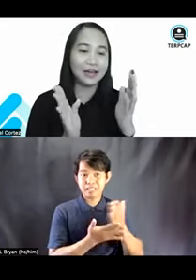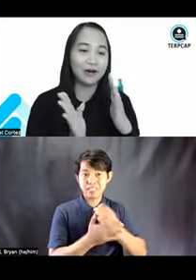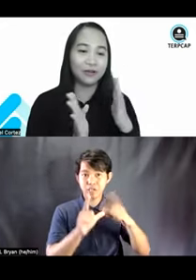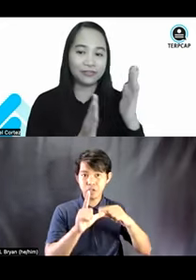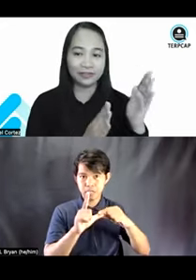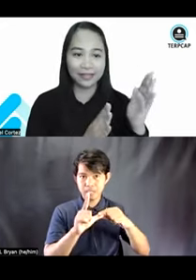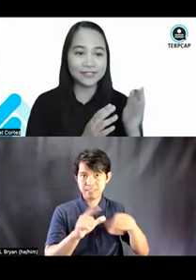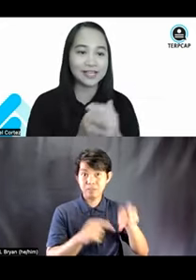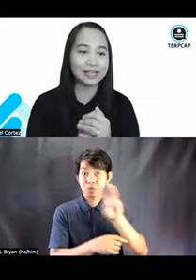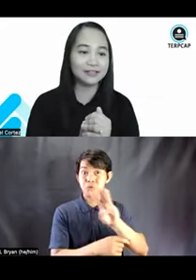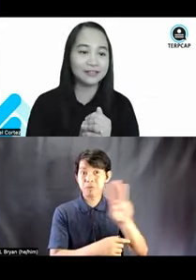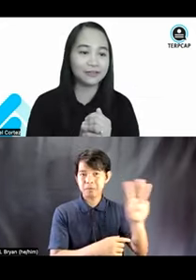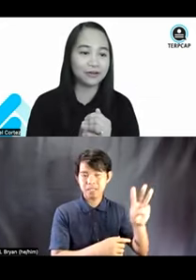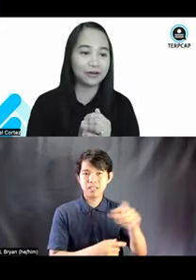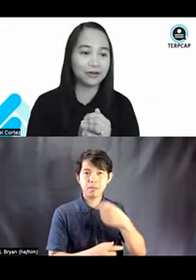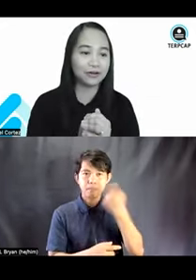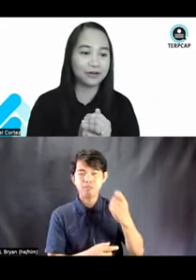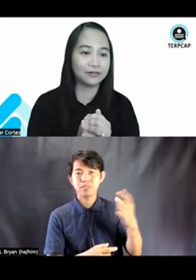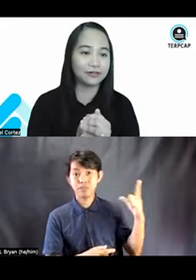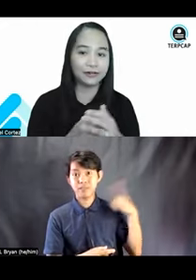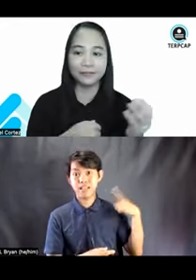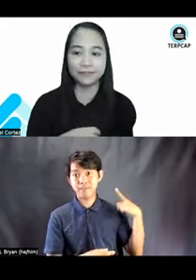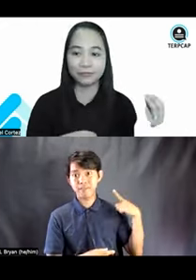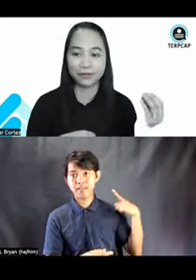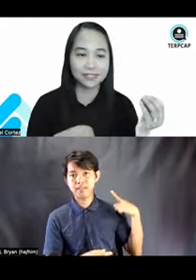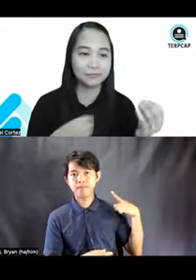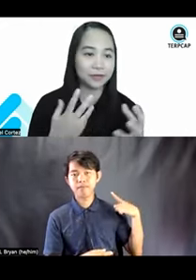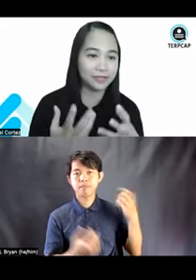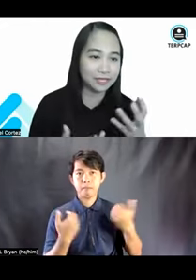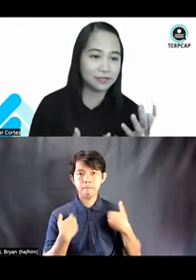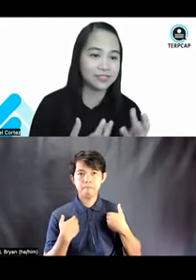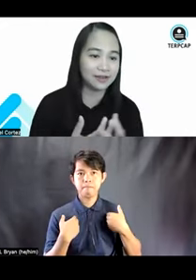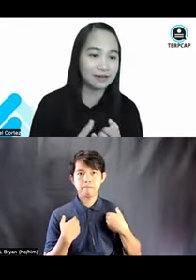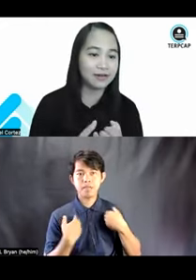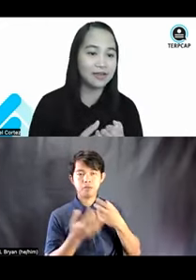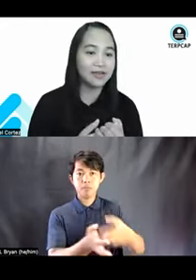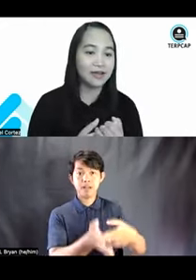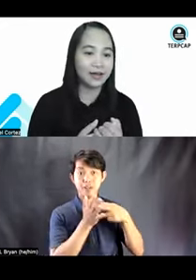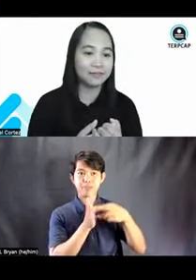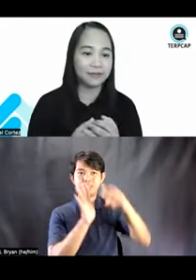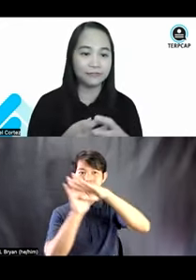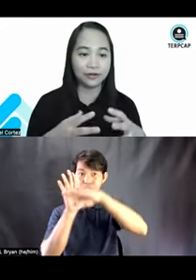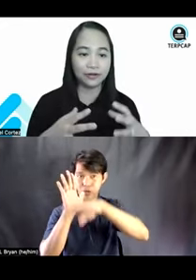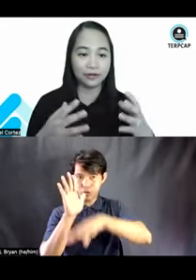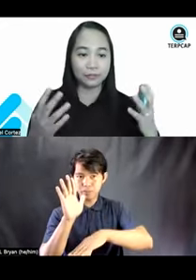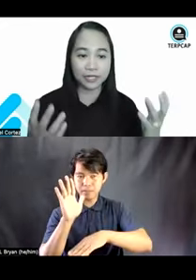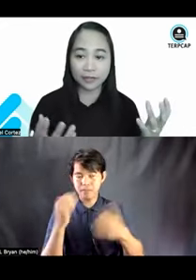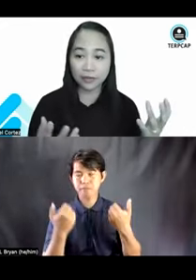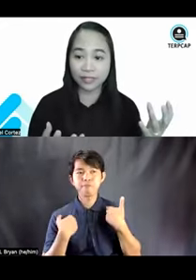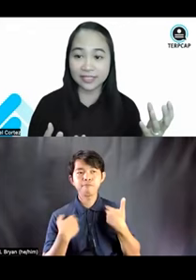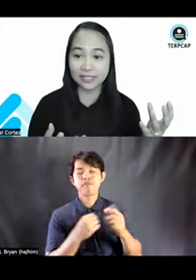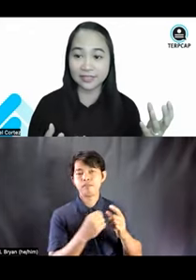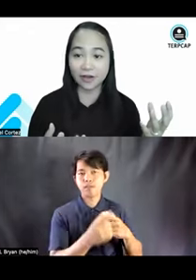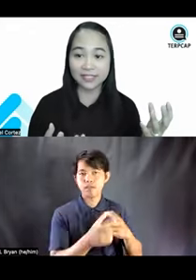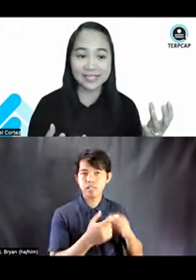see, on the left side, there are already some recommendations there. If there are pre